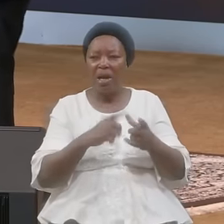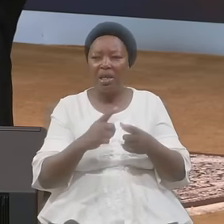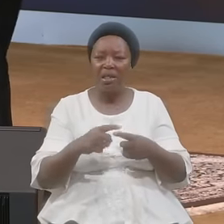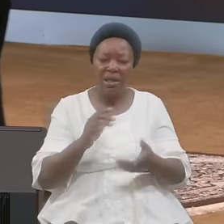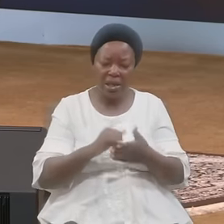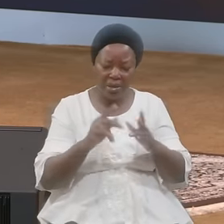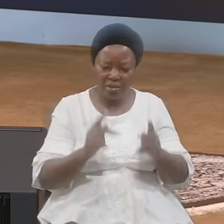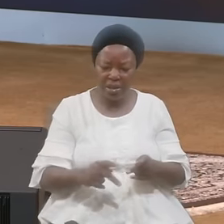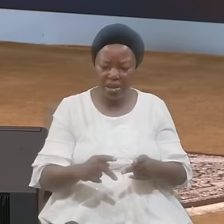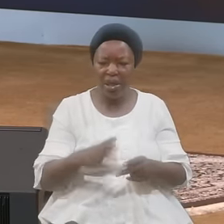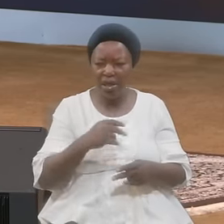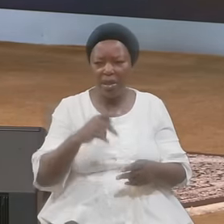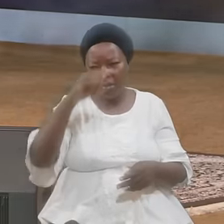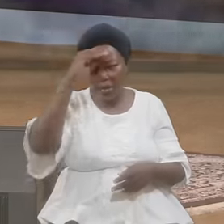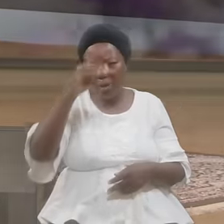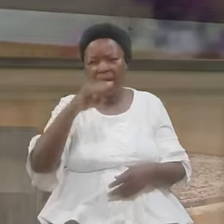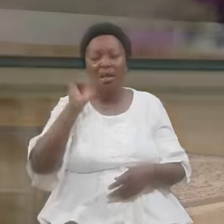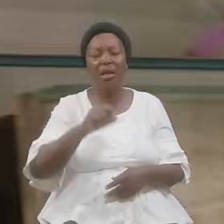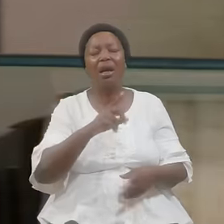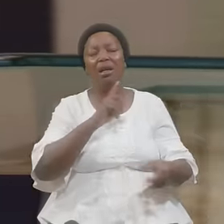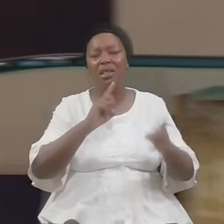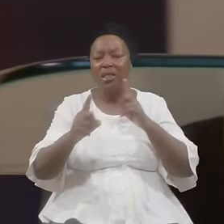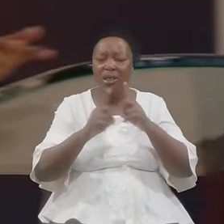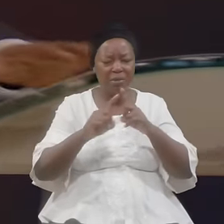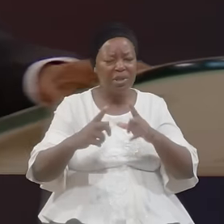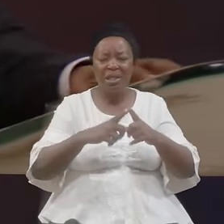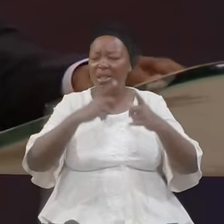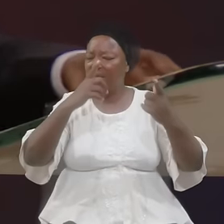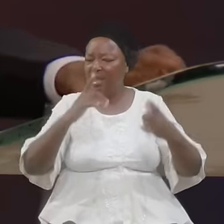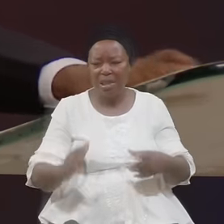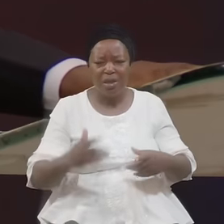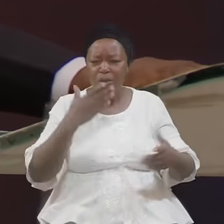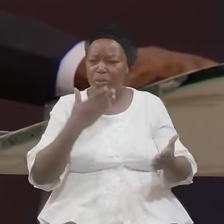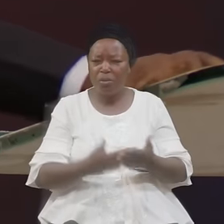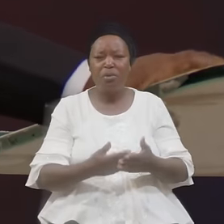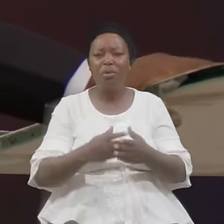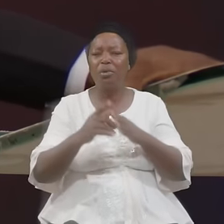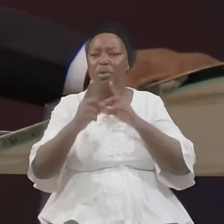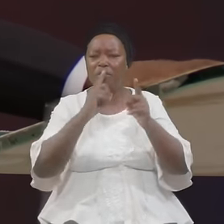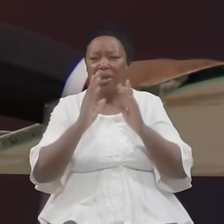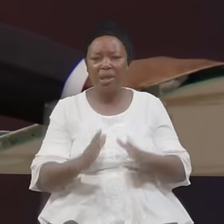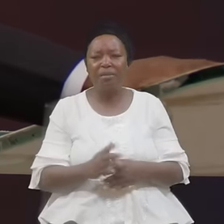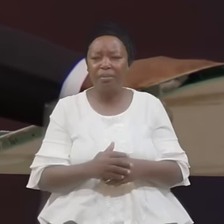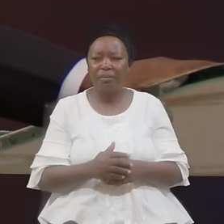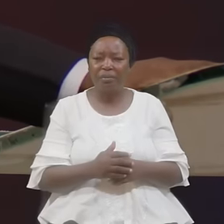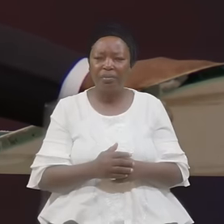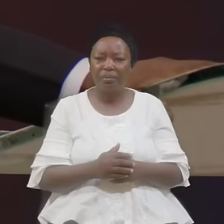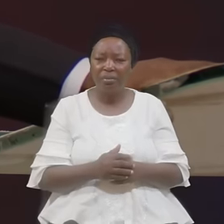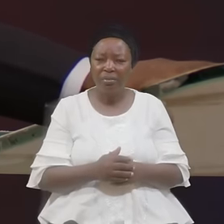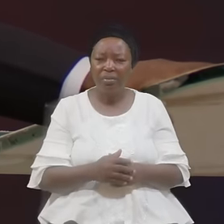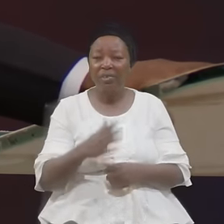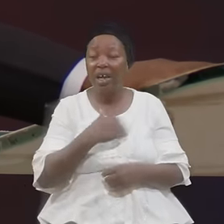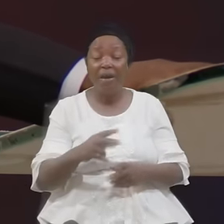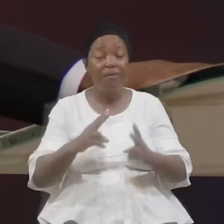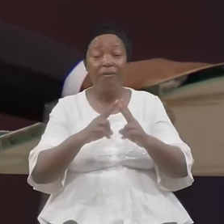Message And The Man Could Speak Dynamic Dynamic Speaker Very Forceful And